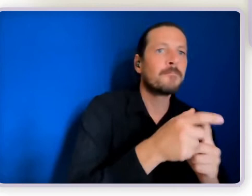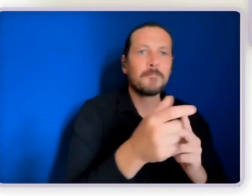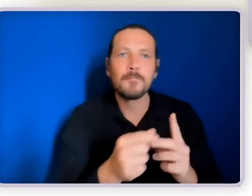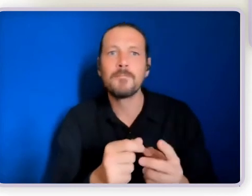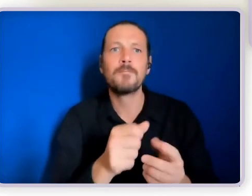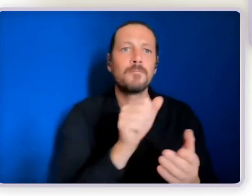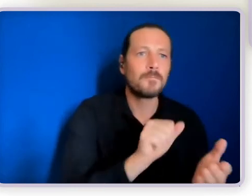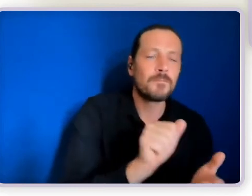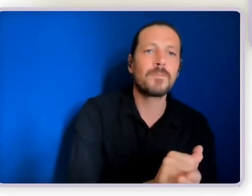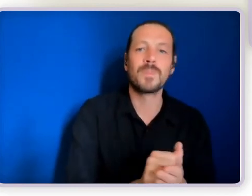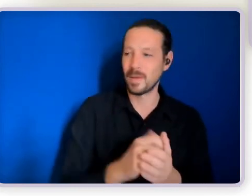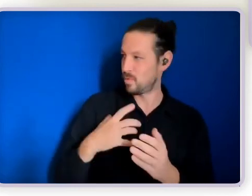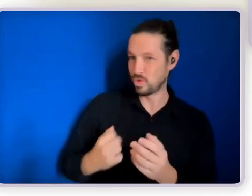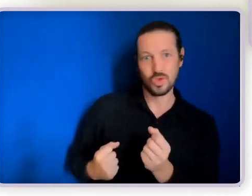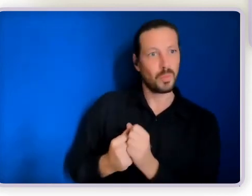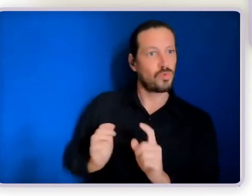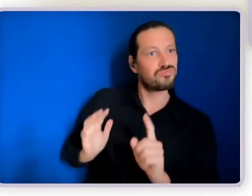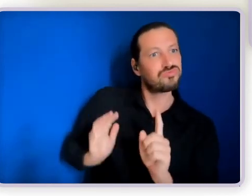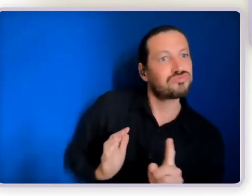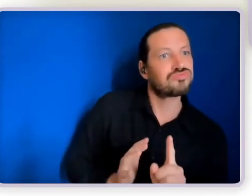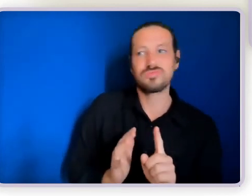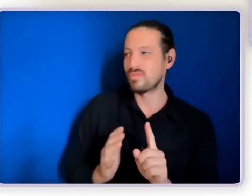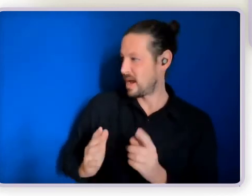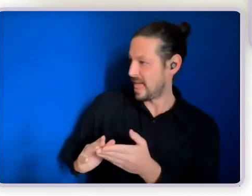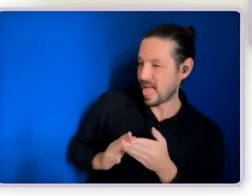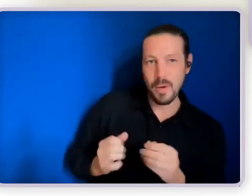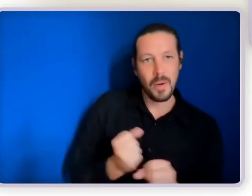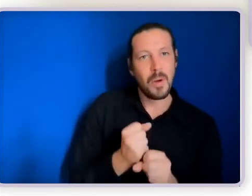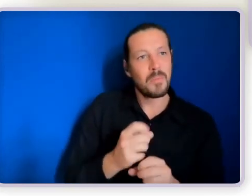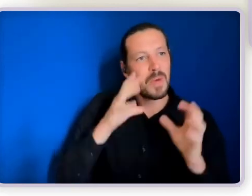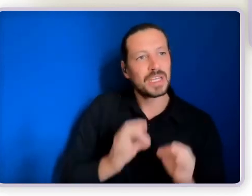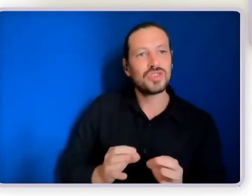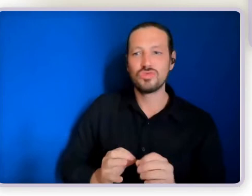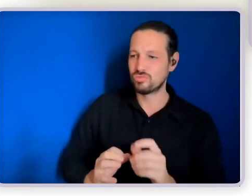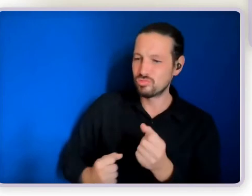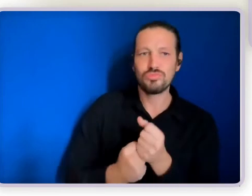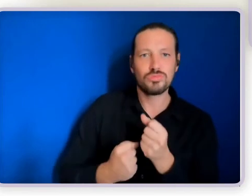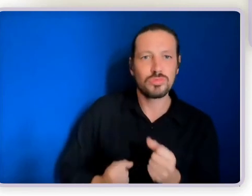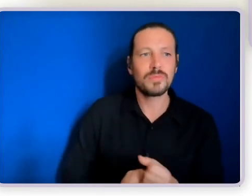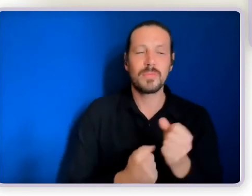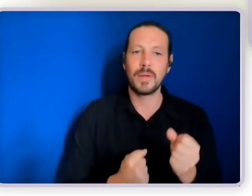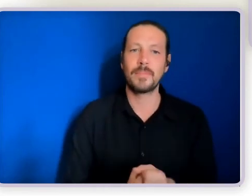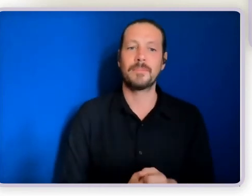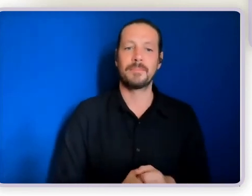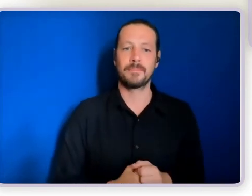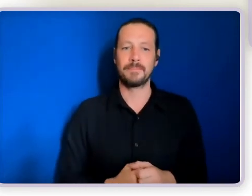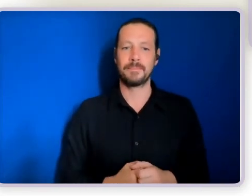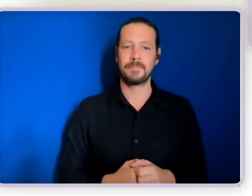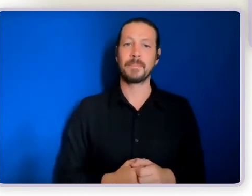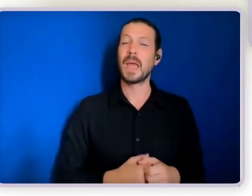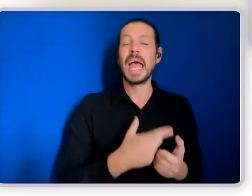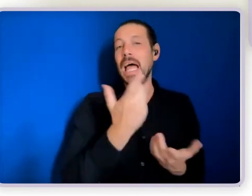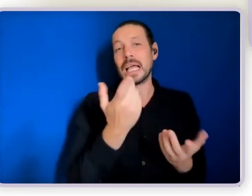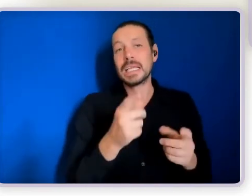people around them who are helping them make decisions or every step along that way from day-to-day decisions to bigger life